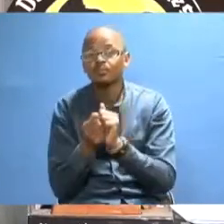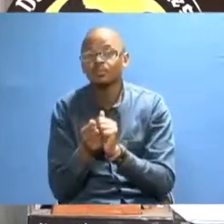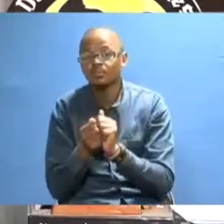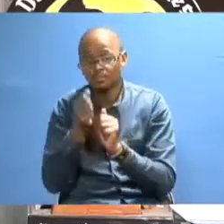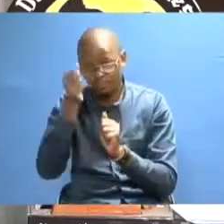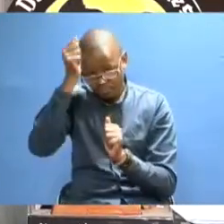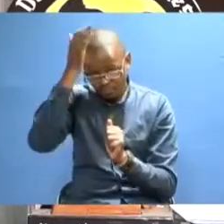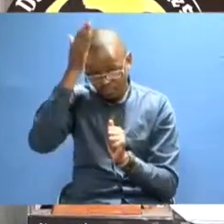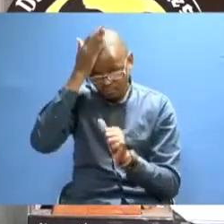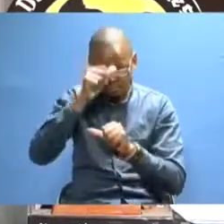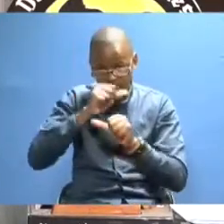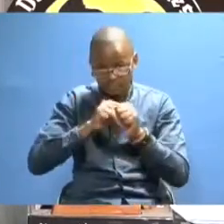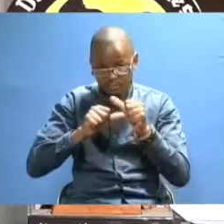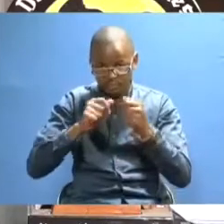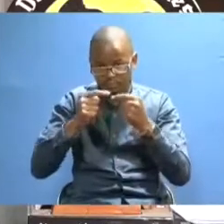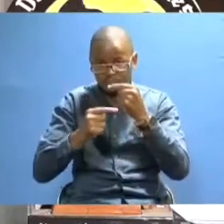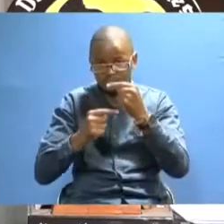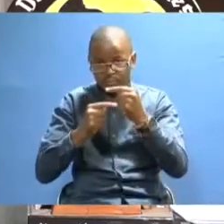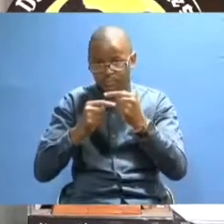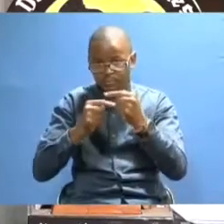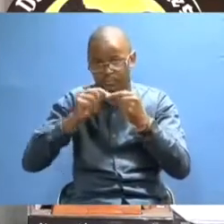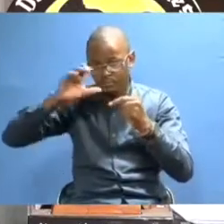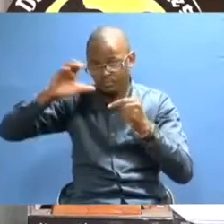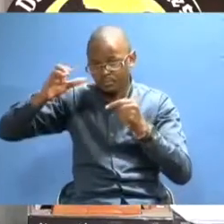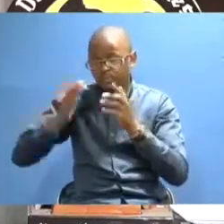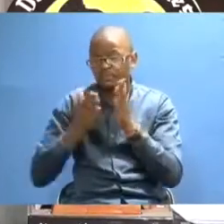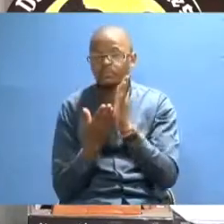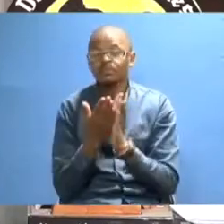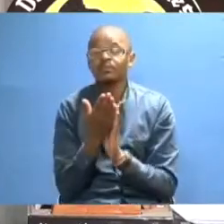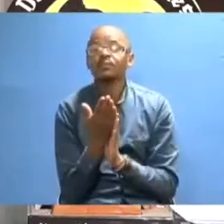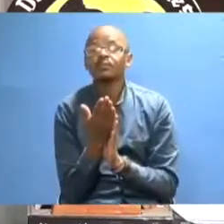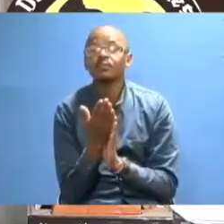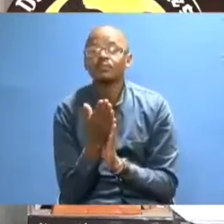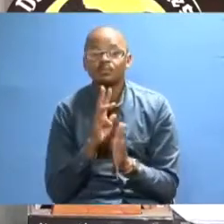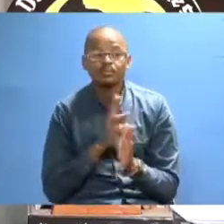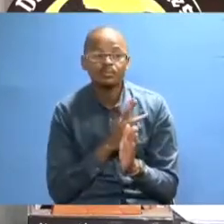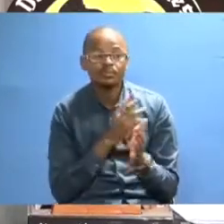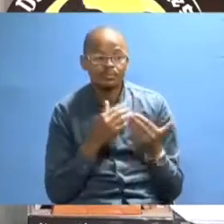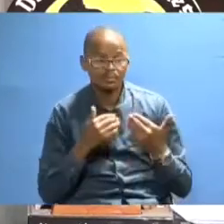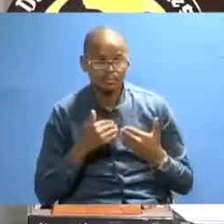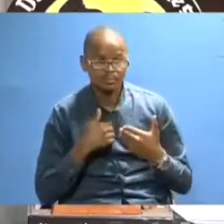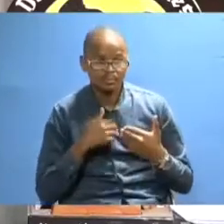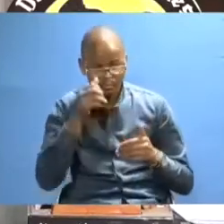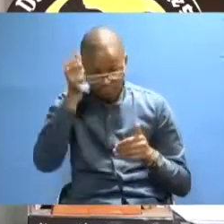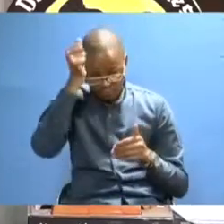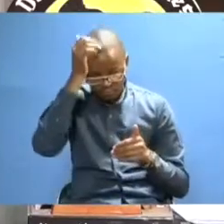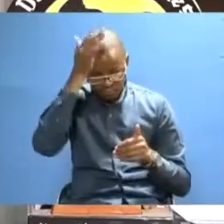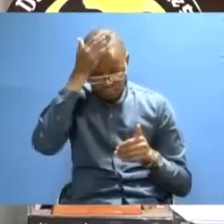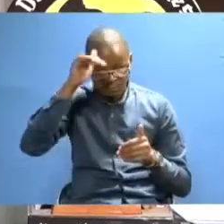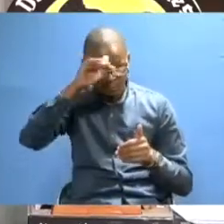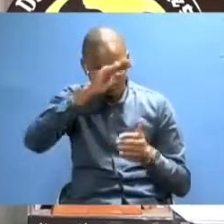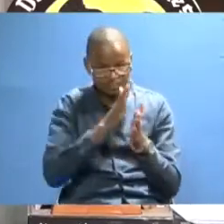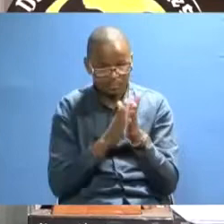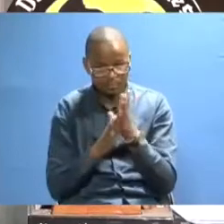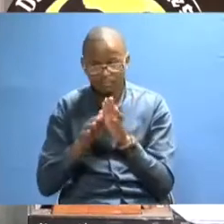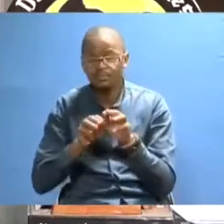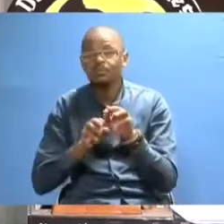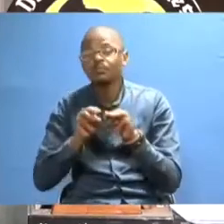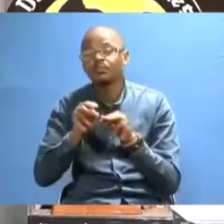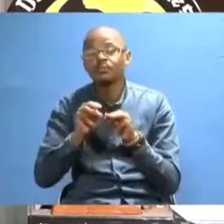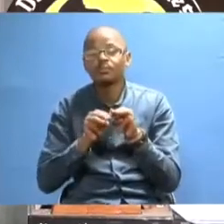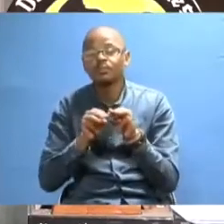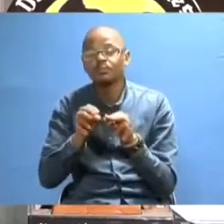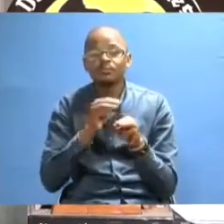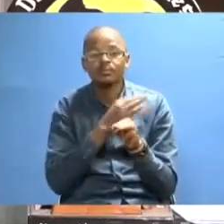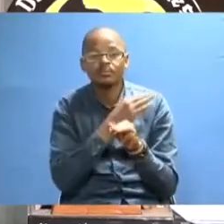We have Master of Science in Sustainable Urban Development. We have got a Master of Environmental Planning and